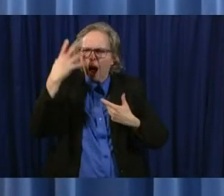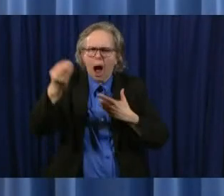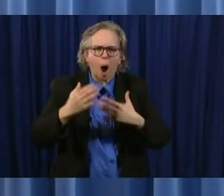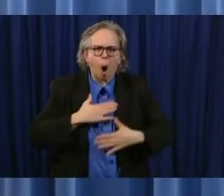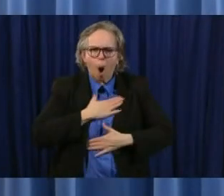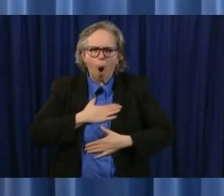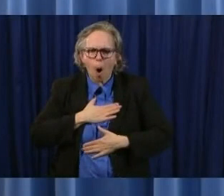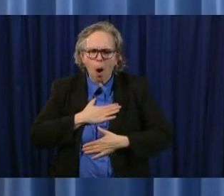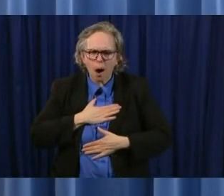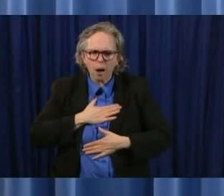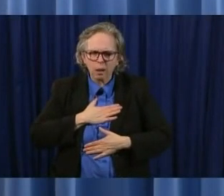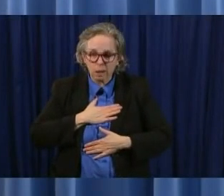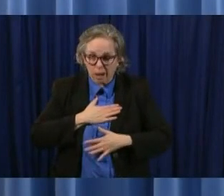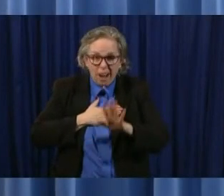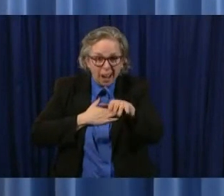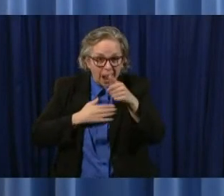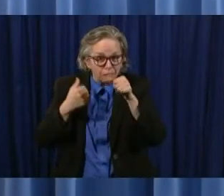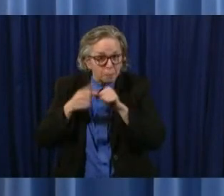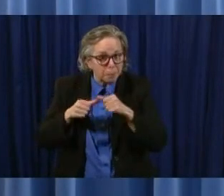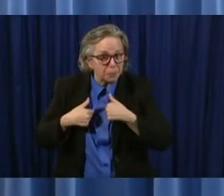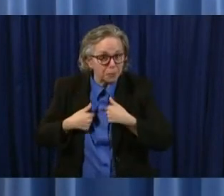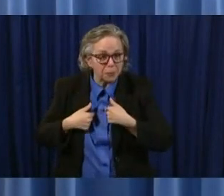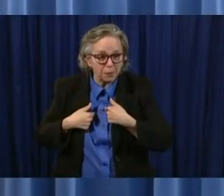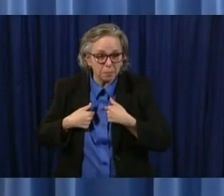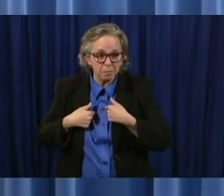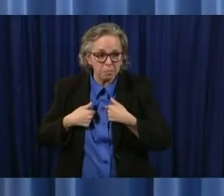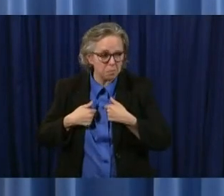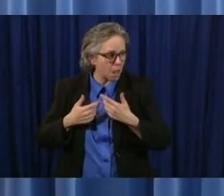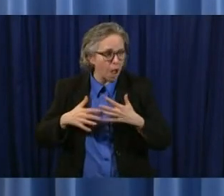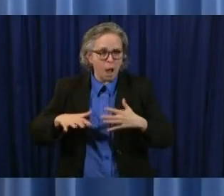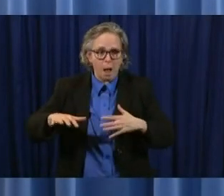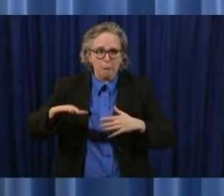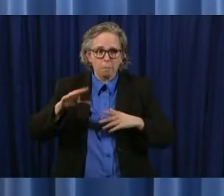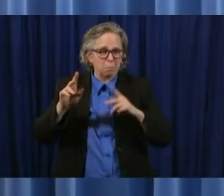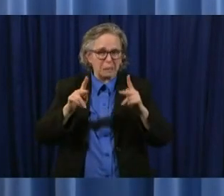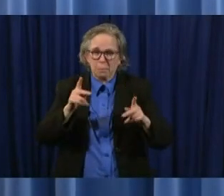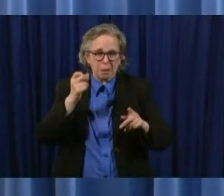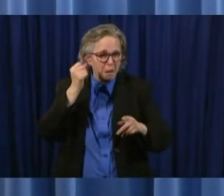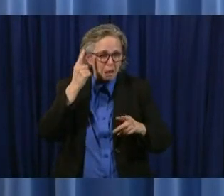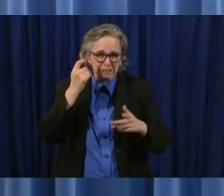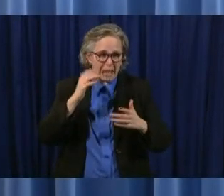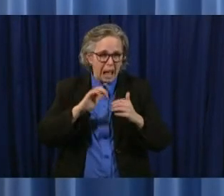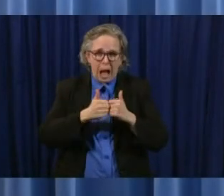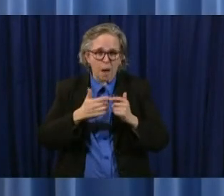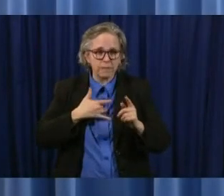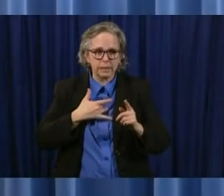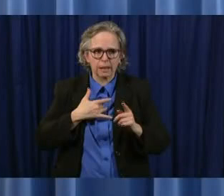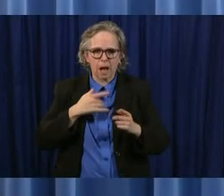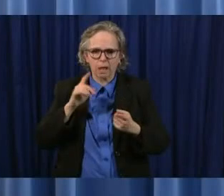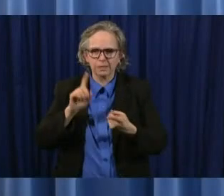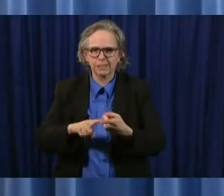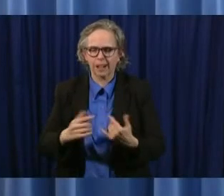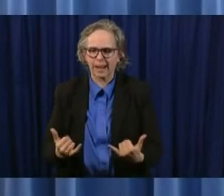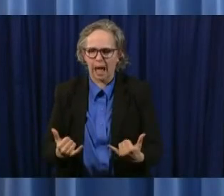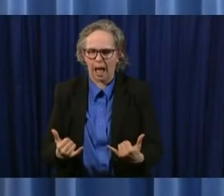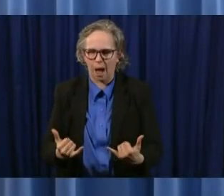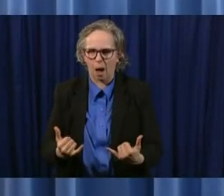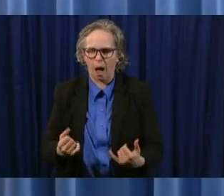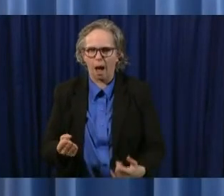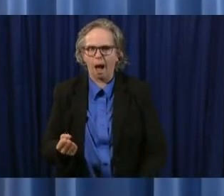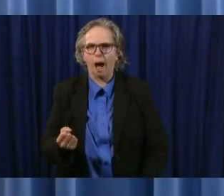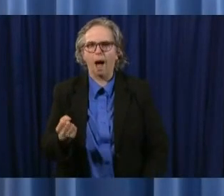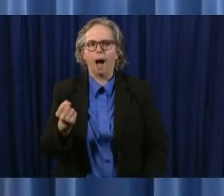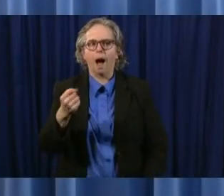people really probably didn't understand until we've had this uh coronavirus uh but those of us old enough to remember the